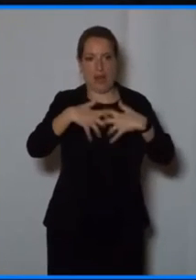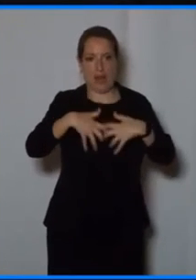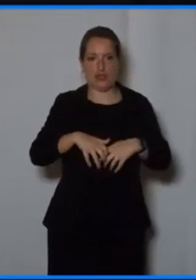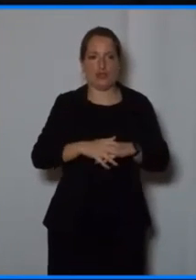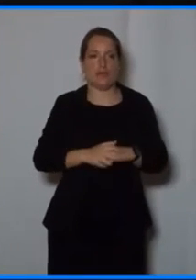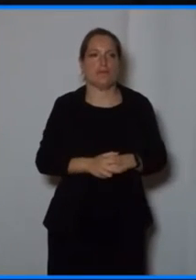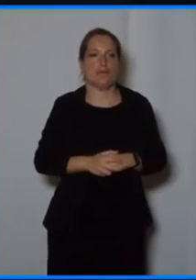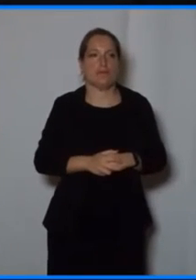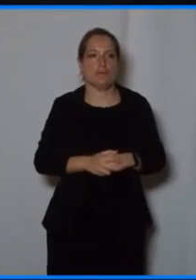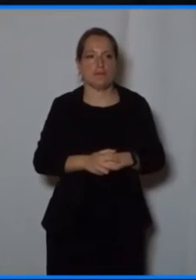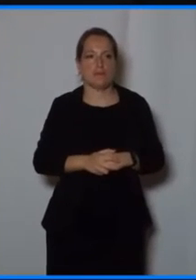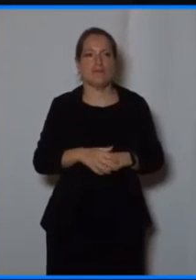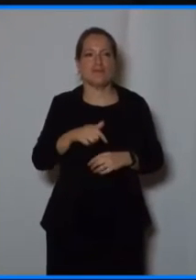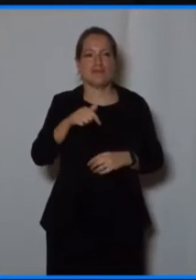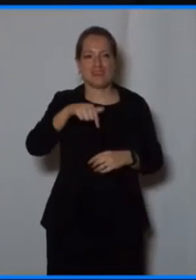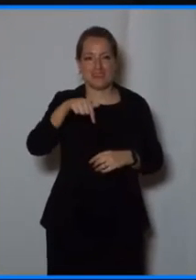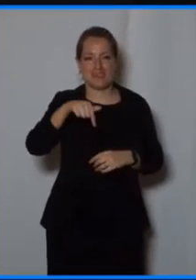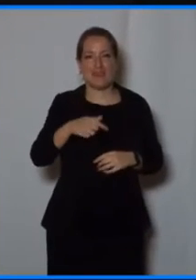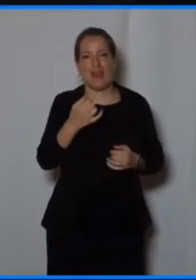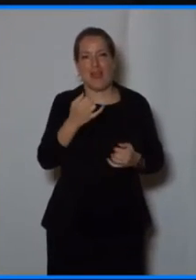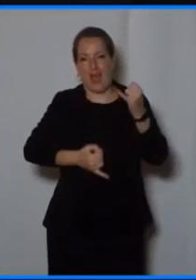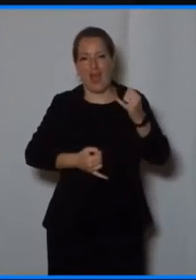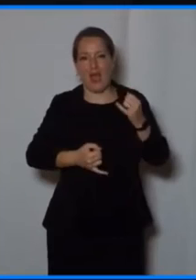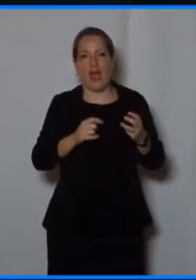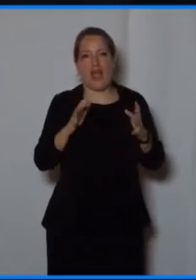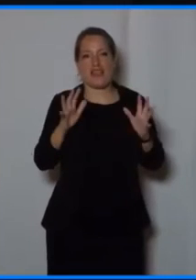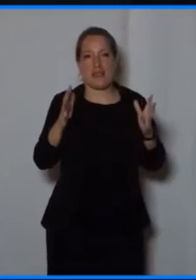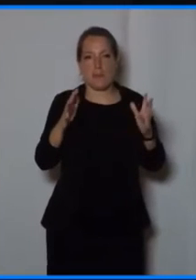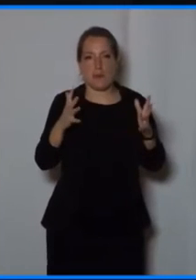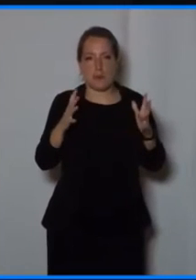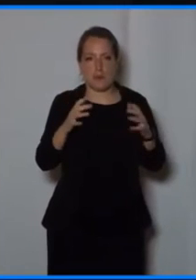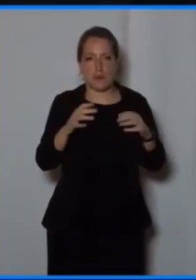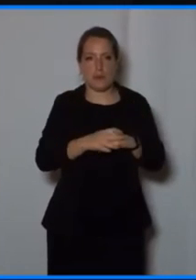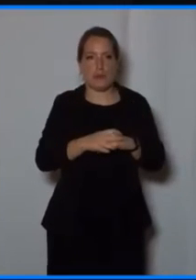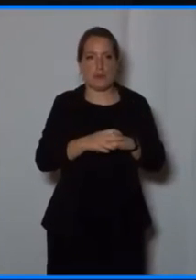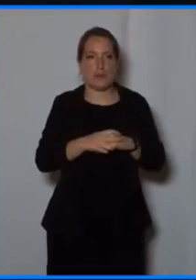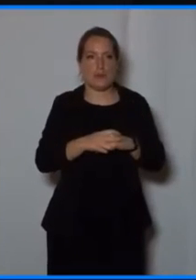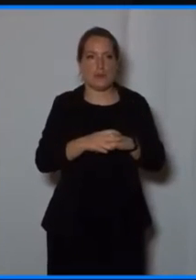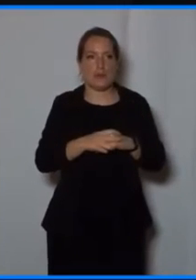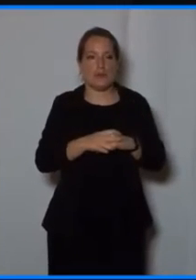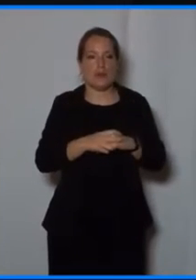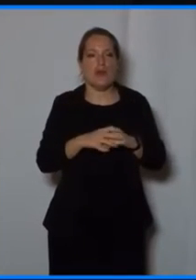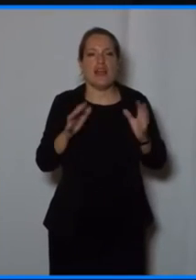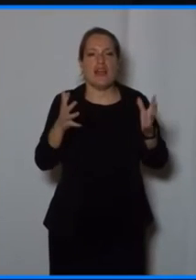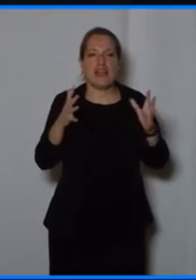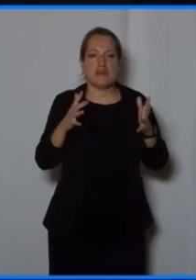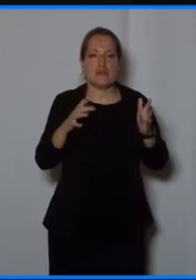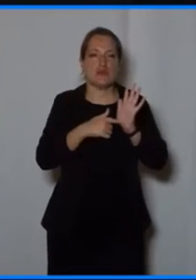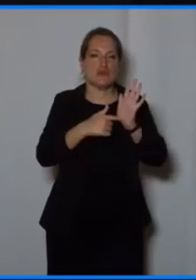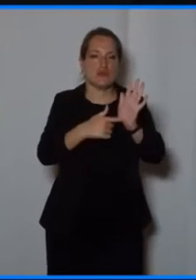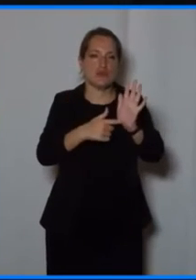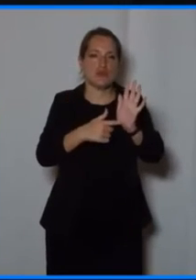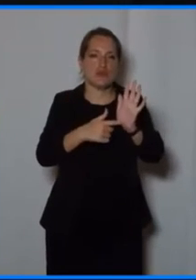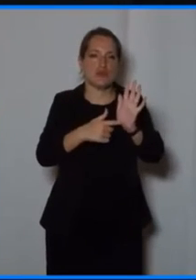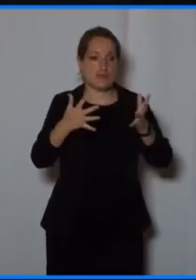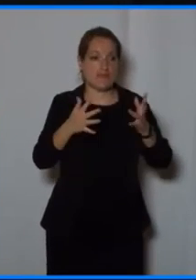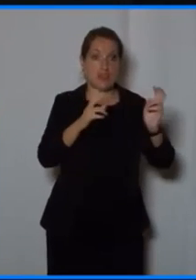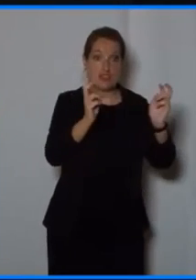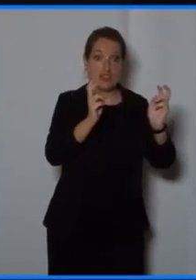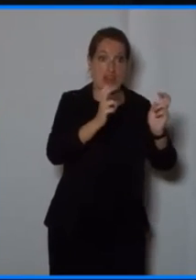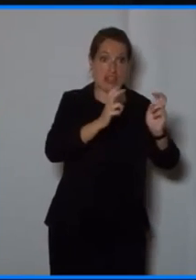a final example to show that the challenges on the legal regulatory front are really